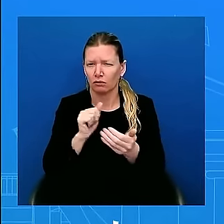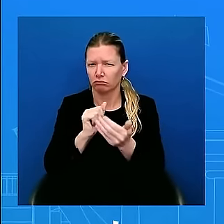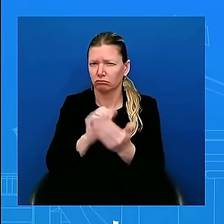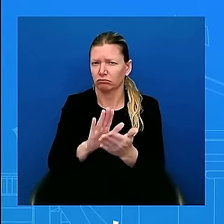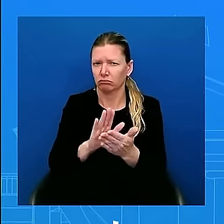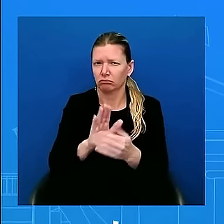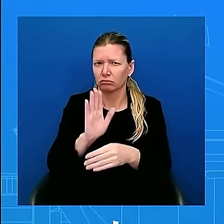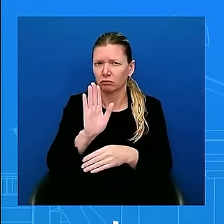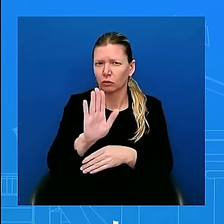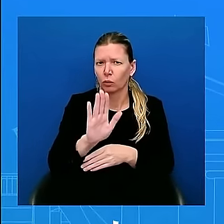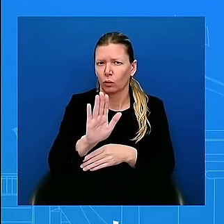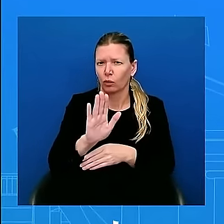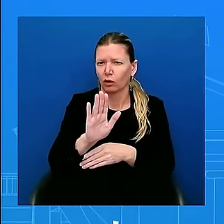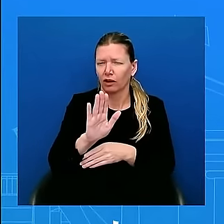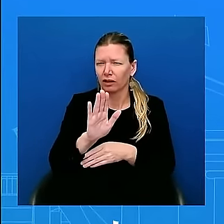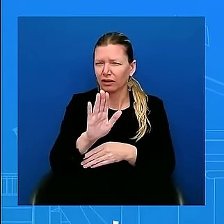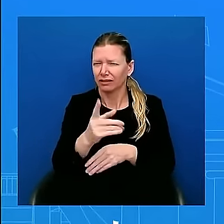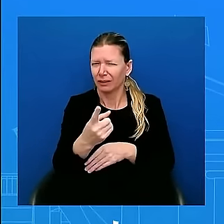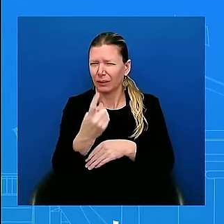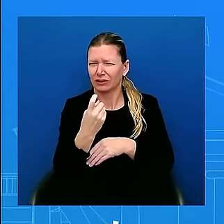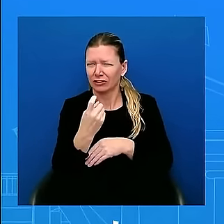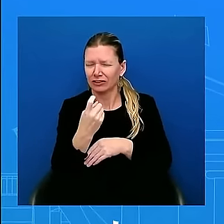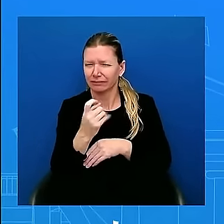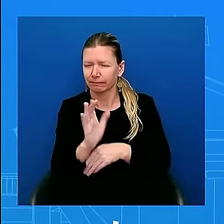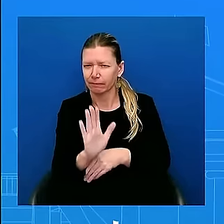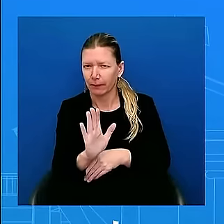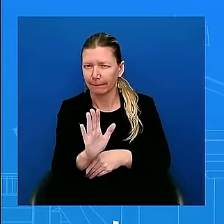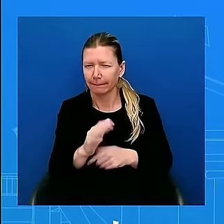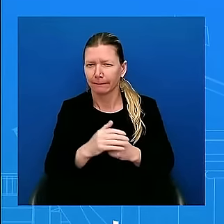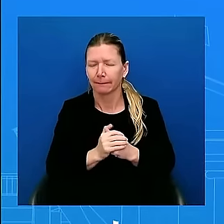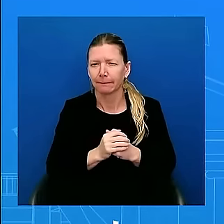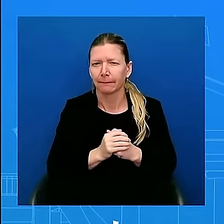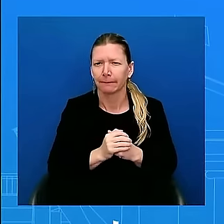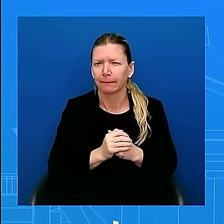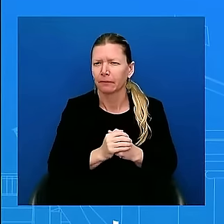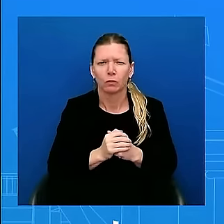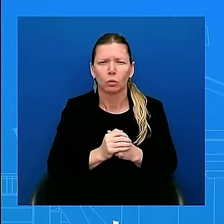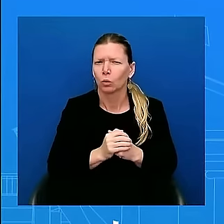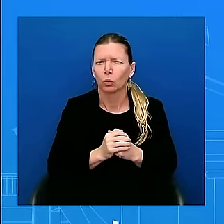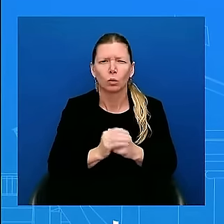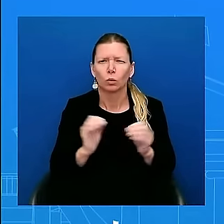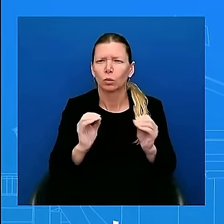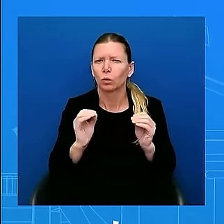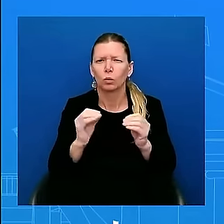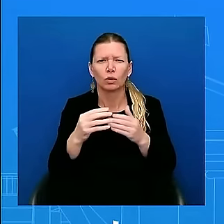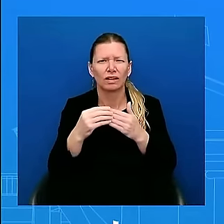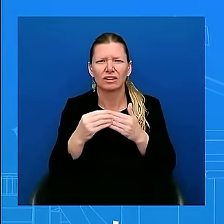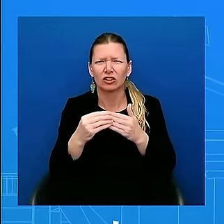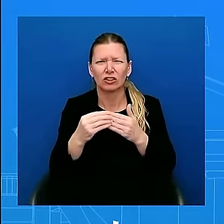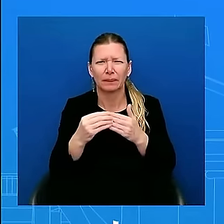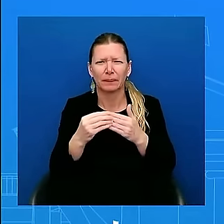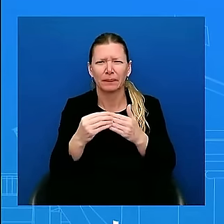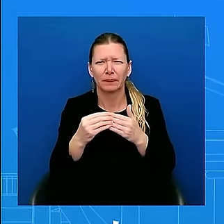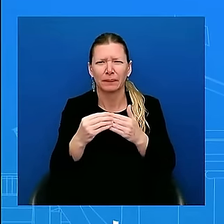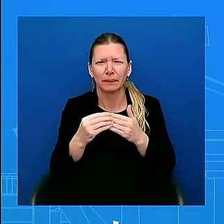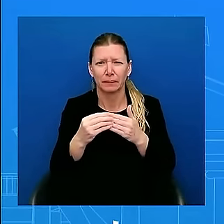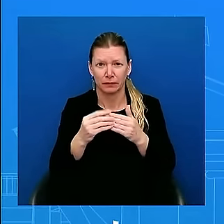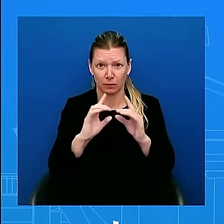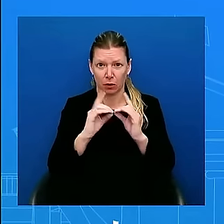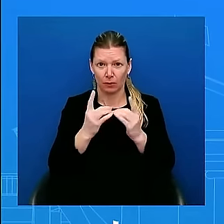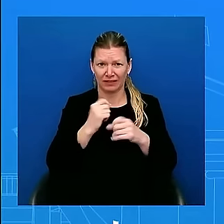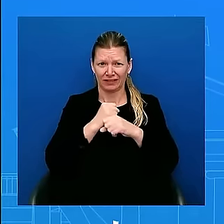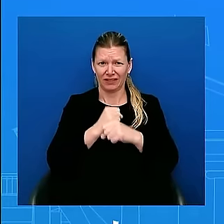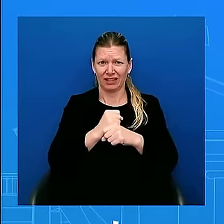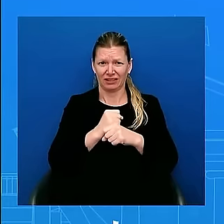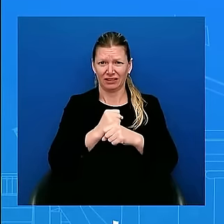outside of saying there's no leadership. Our Department of Defense did not see this activity in Alaska Air Defense Identification Zone